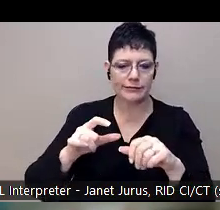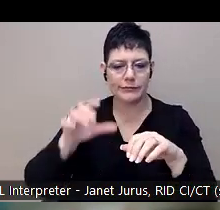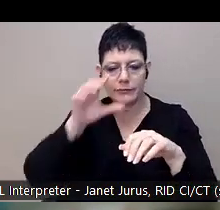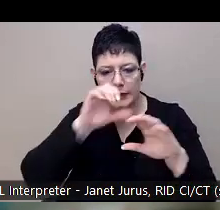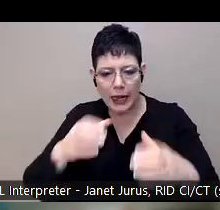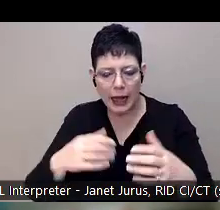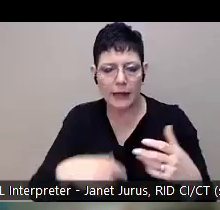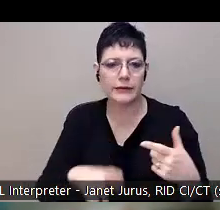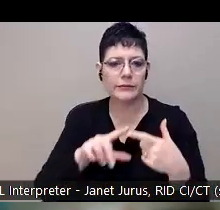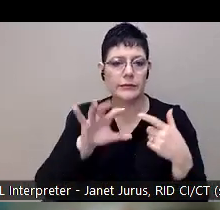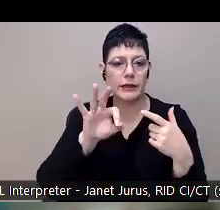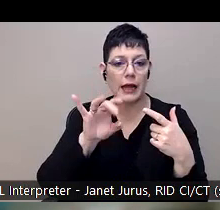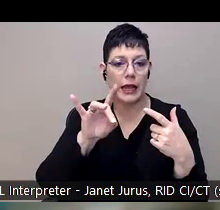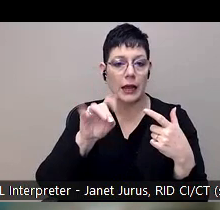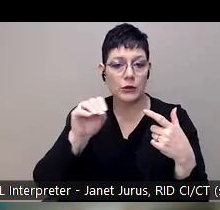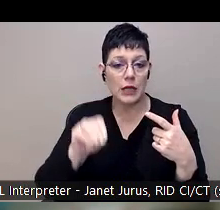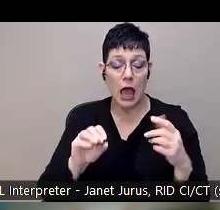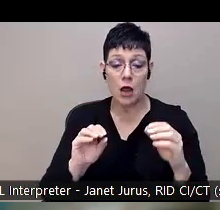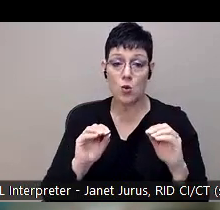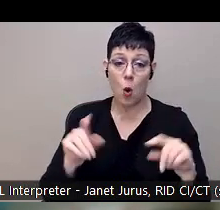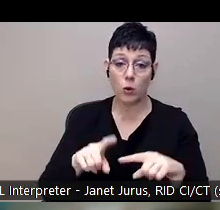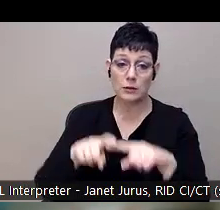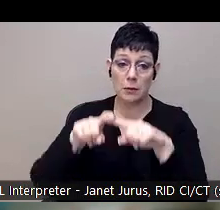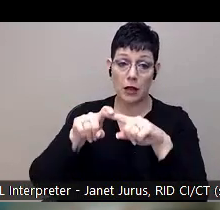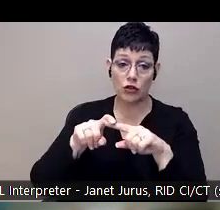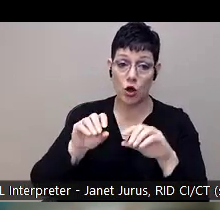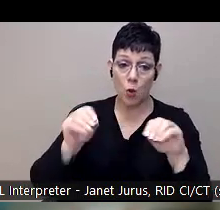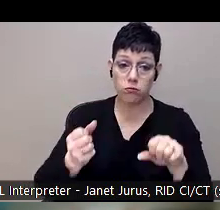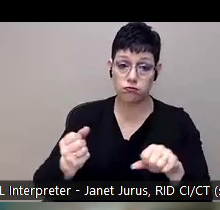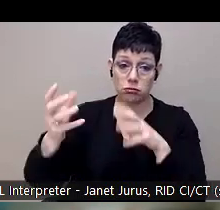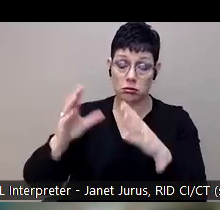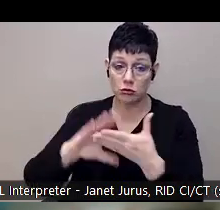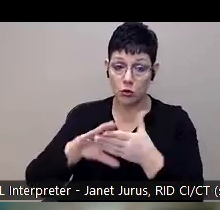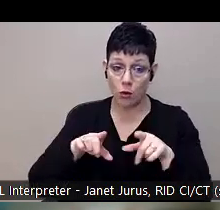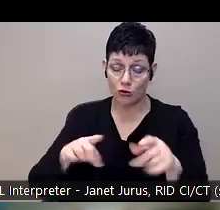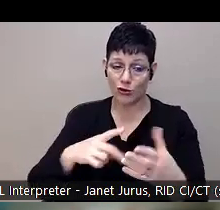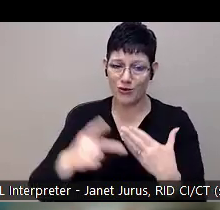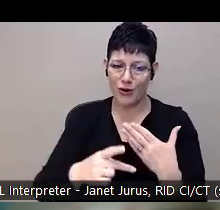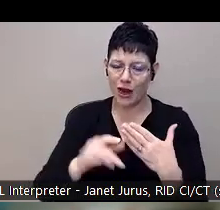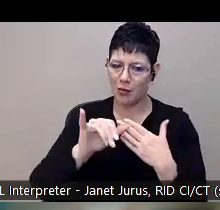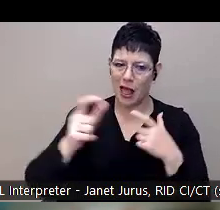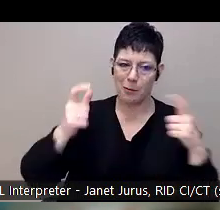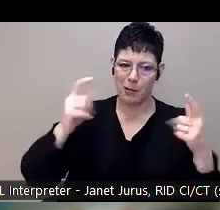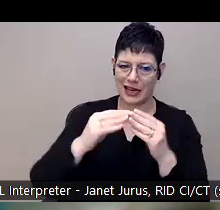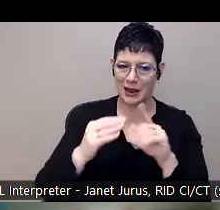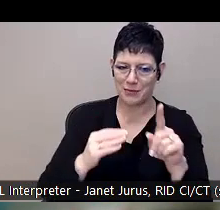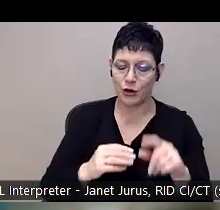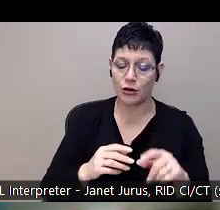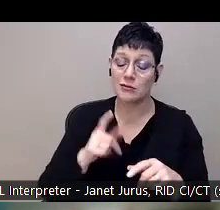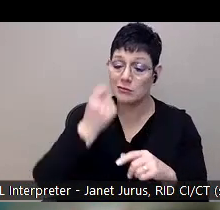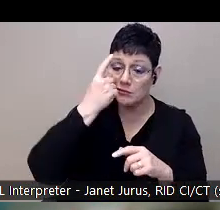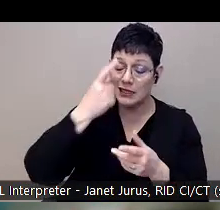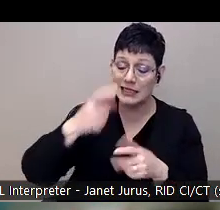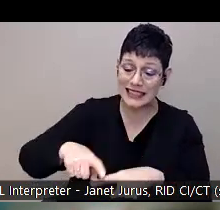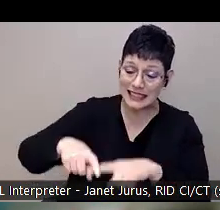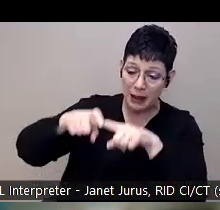suspensions or expulsions while in the program. To us, this is a huge part of prevention. The students who are suspended or expelled are three